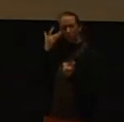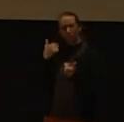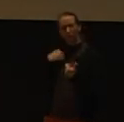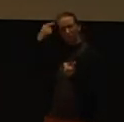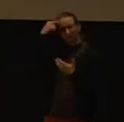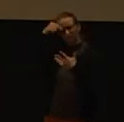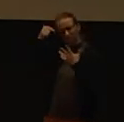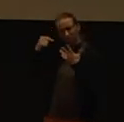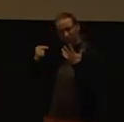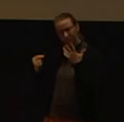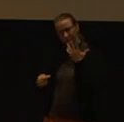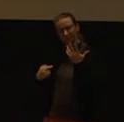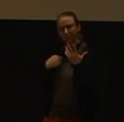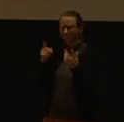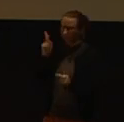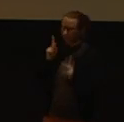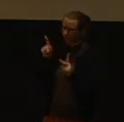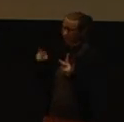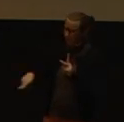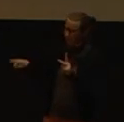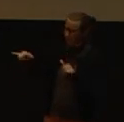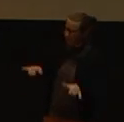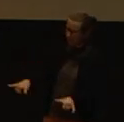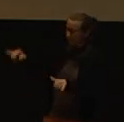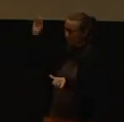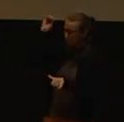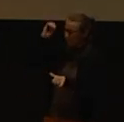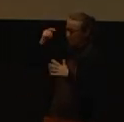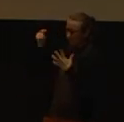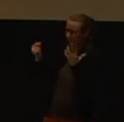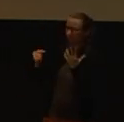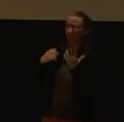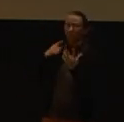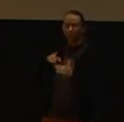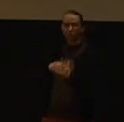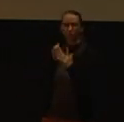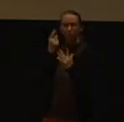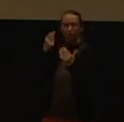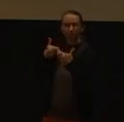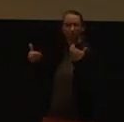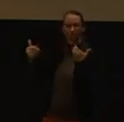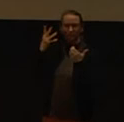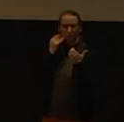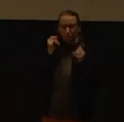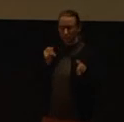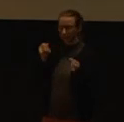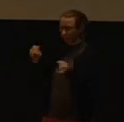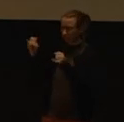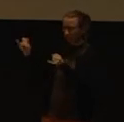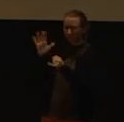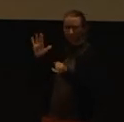generalizations. Begin to view one another as individual people with individual experiences whose lives are actually